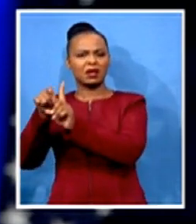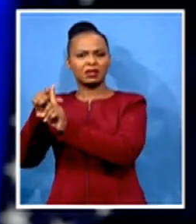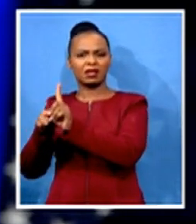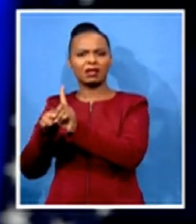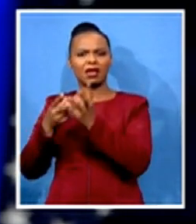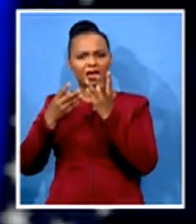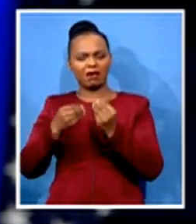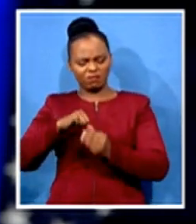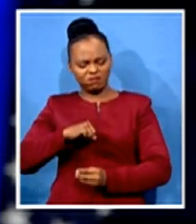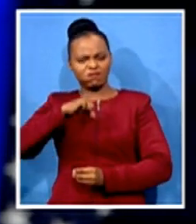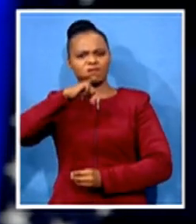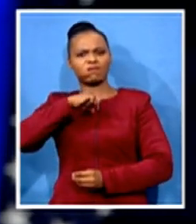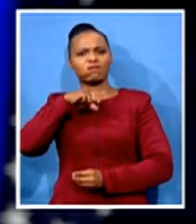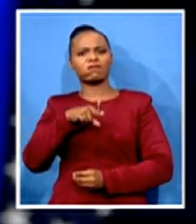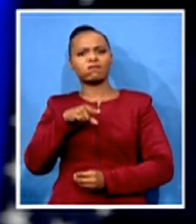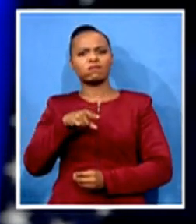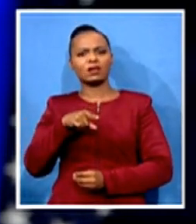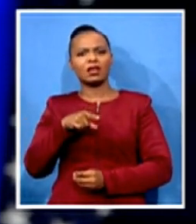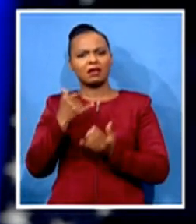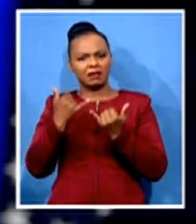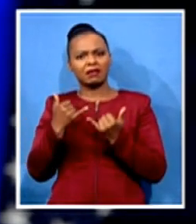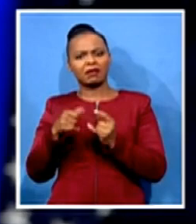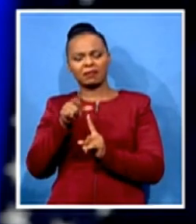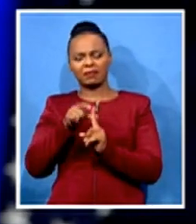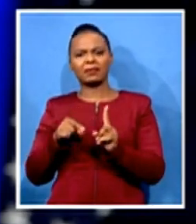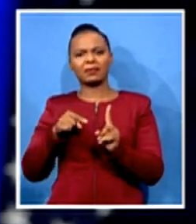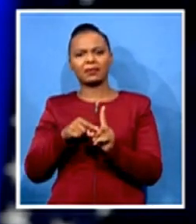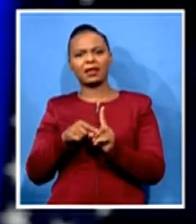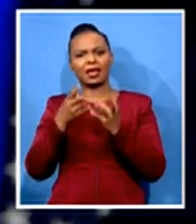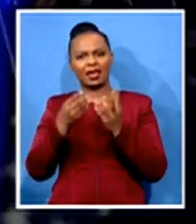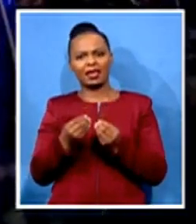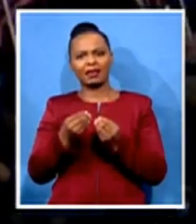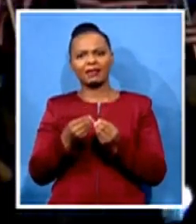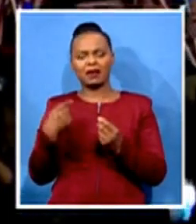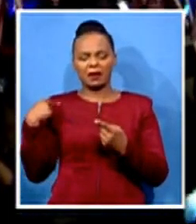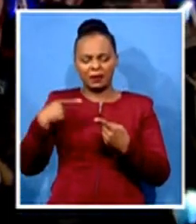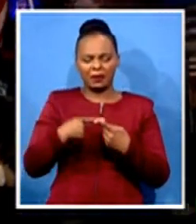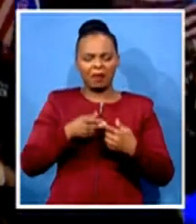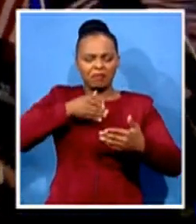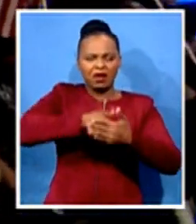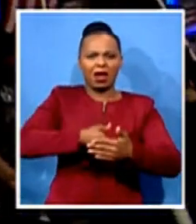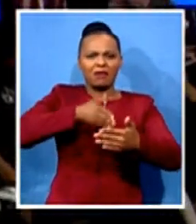substantial barriers that exists in our country and select a woman as his vice president.